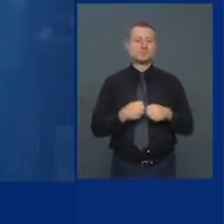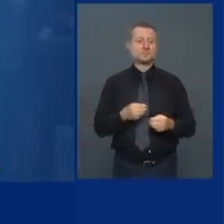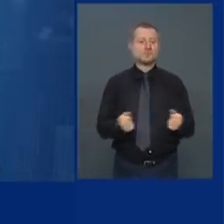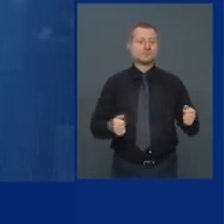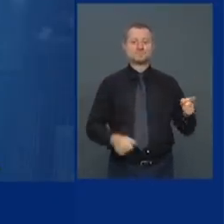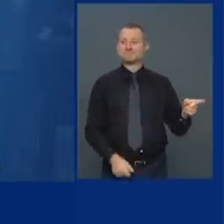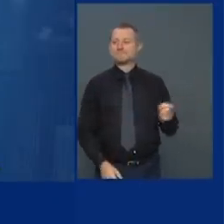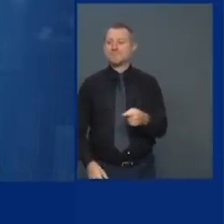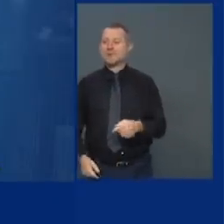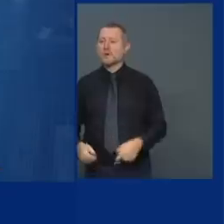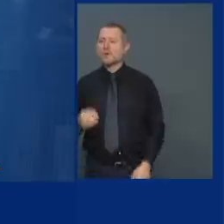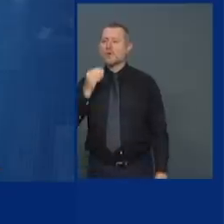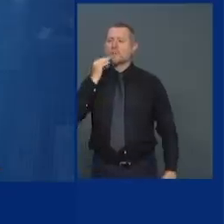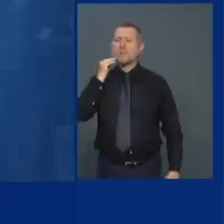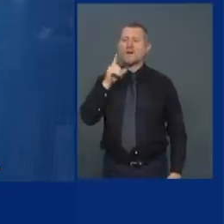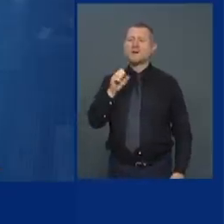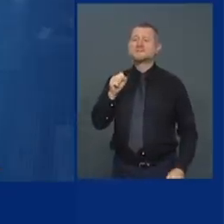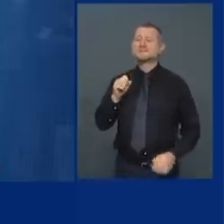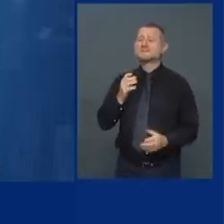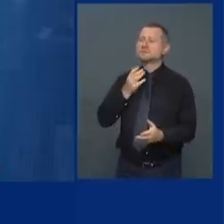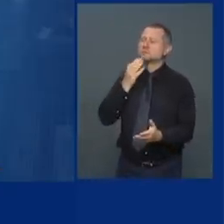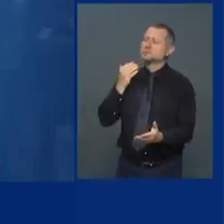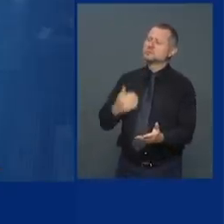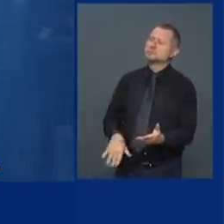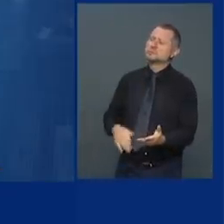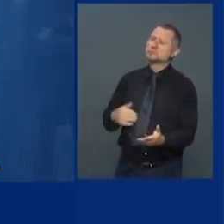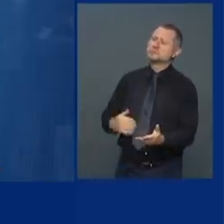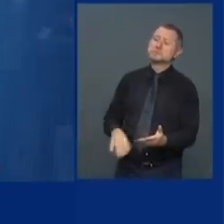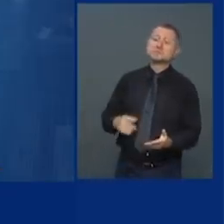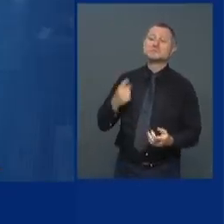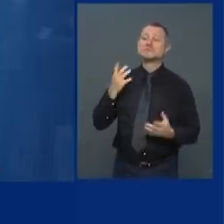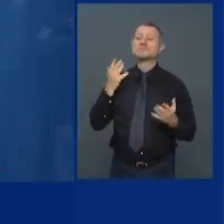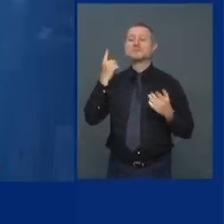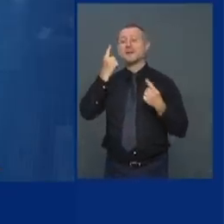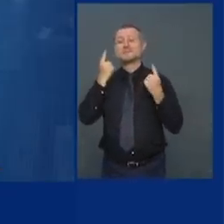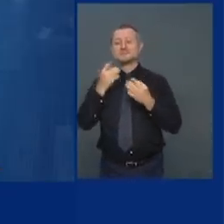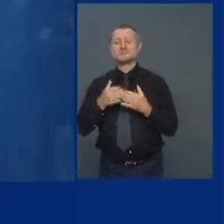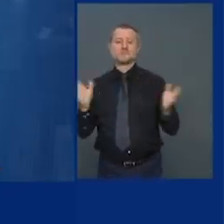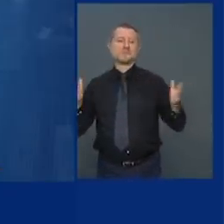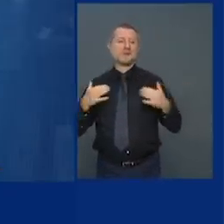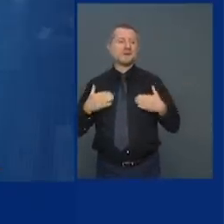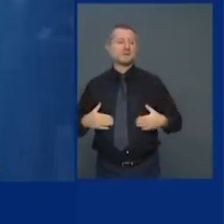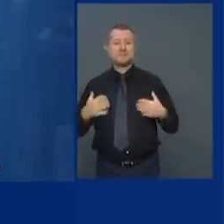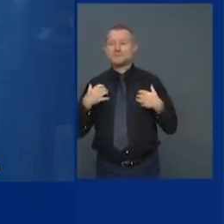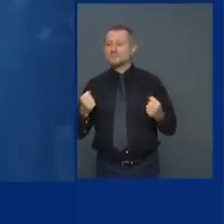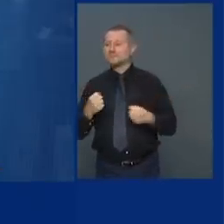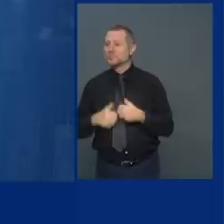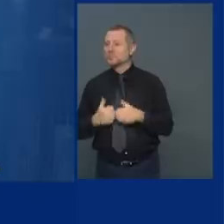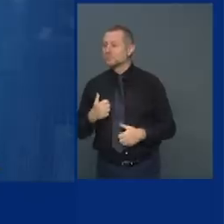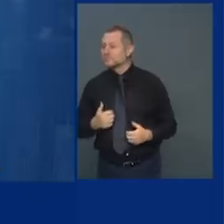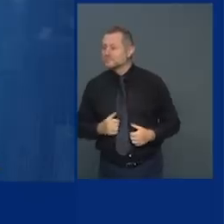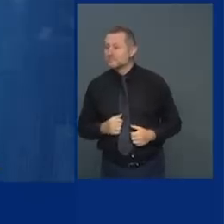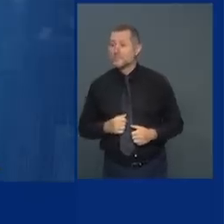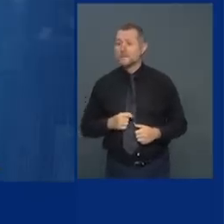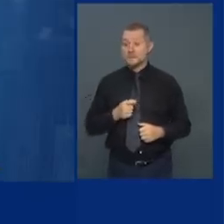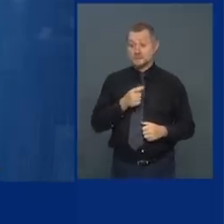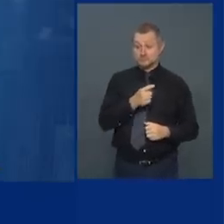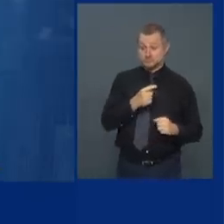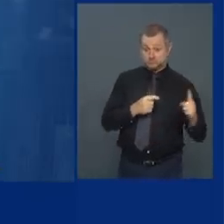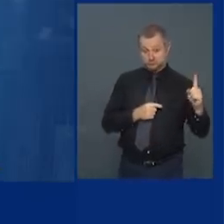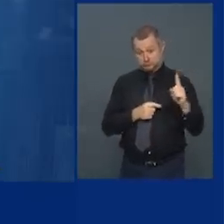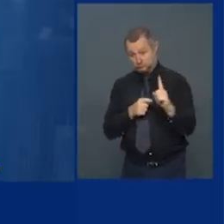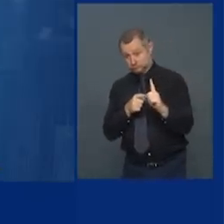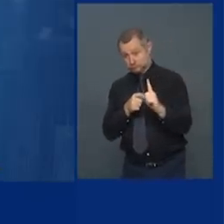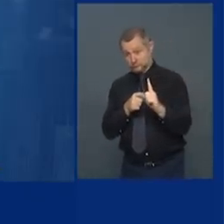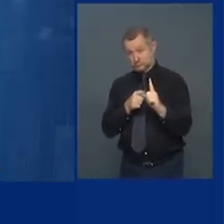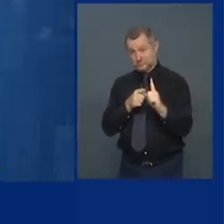a public health concern if there's a homeless person on the